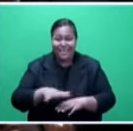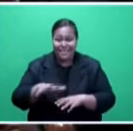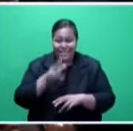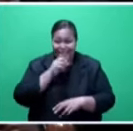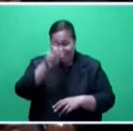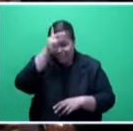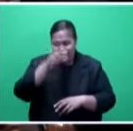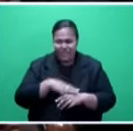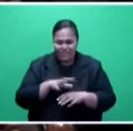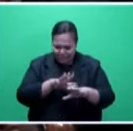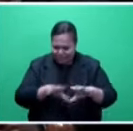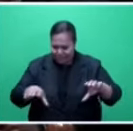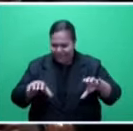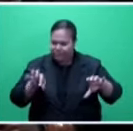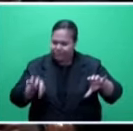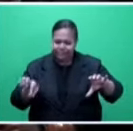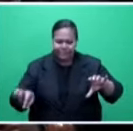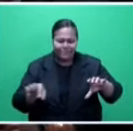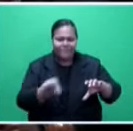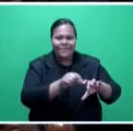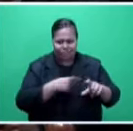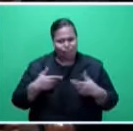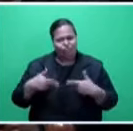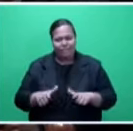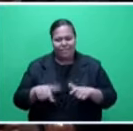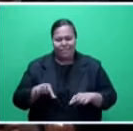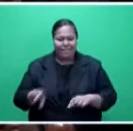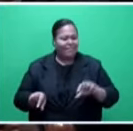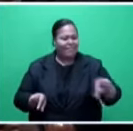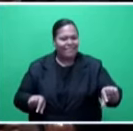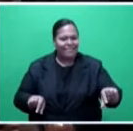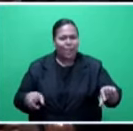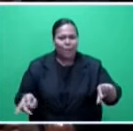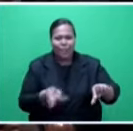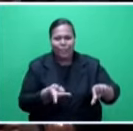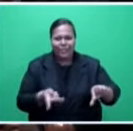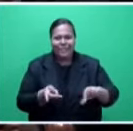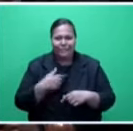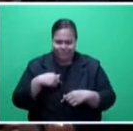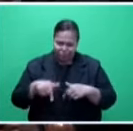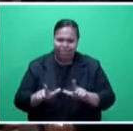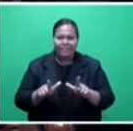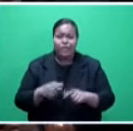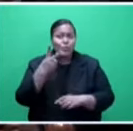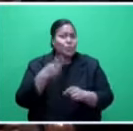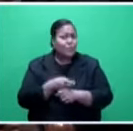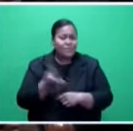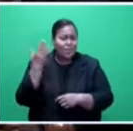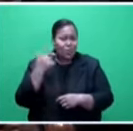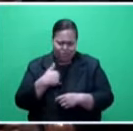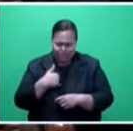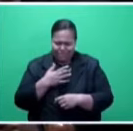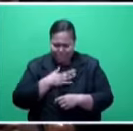side, and to Nangalotu on the Bamba Tokalau, or the north side of the main island. And two weeks ago, when I was in my village, we were visited by